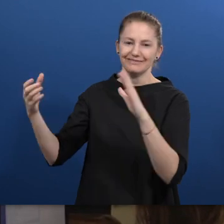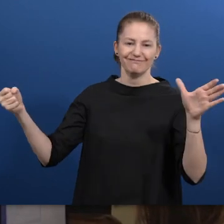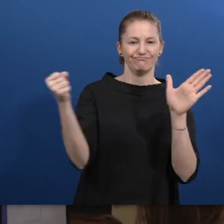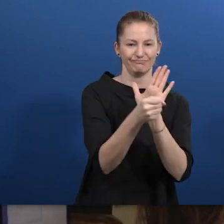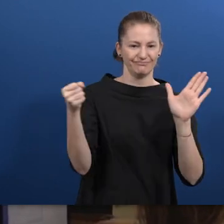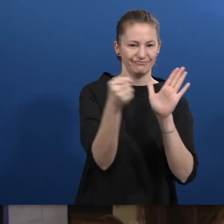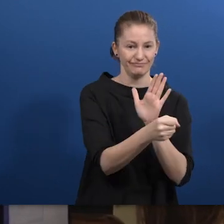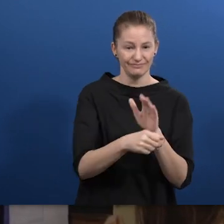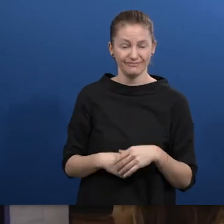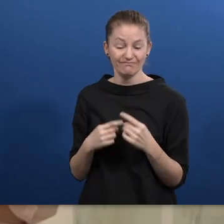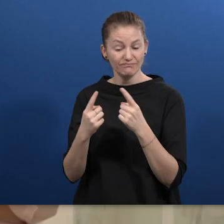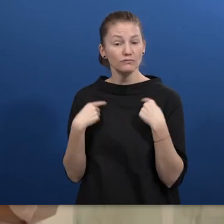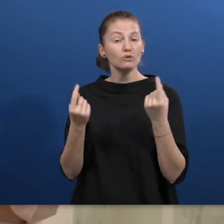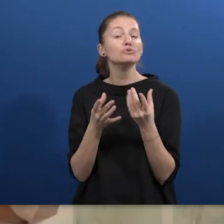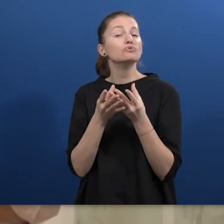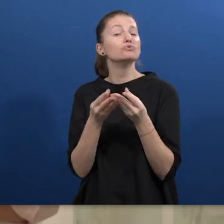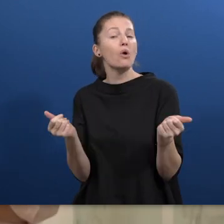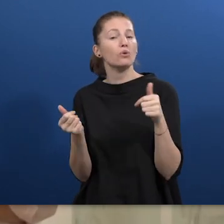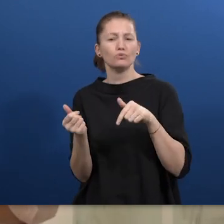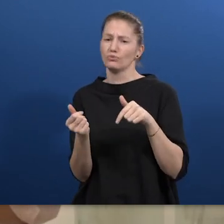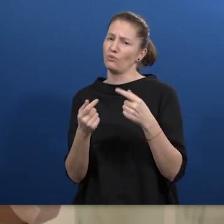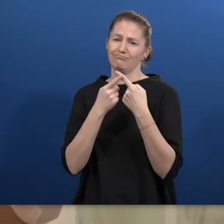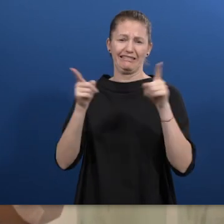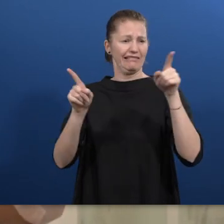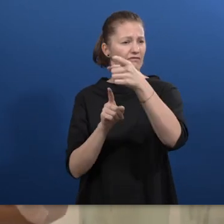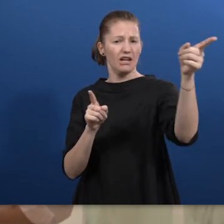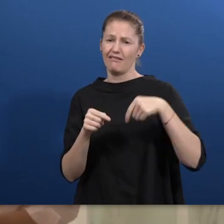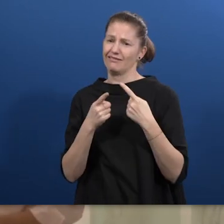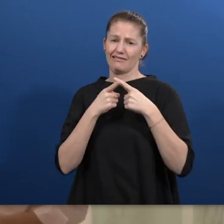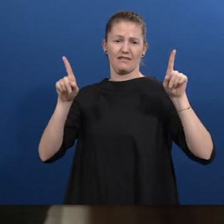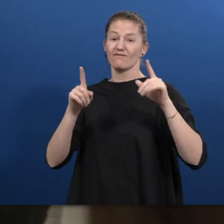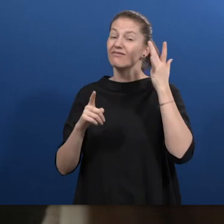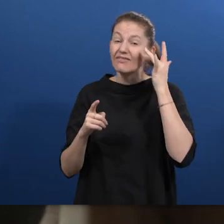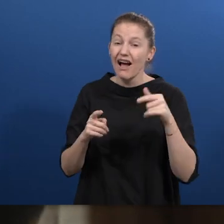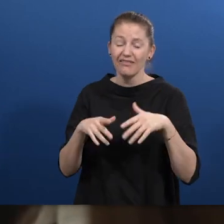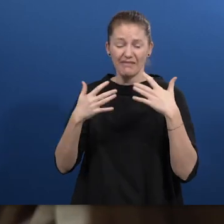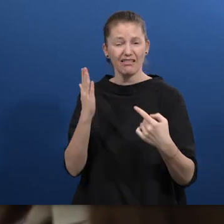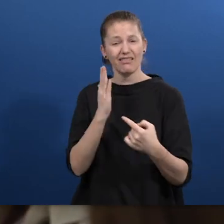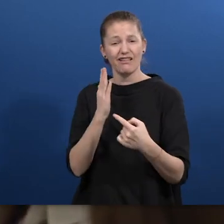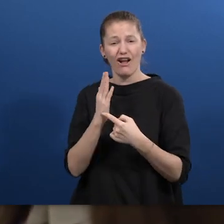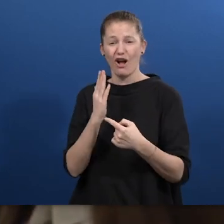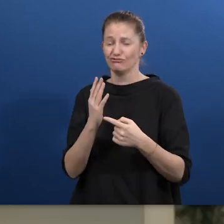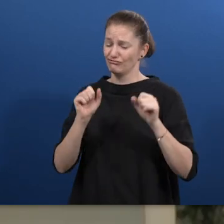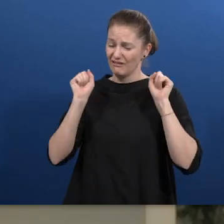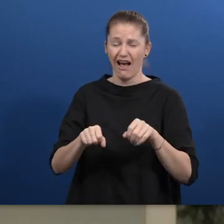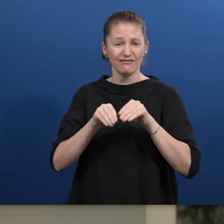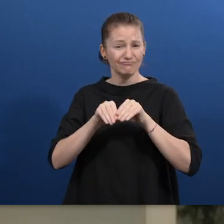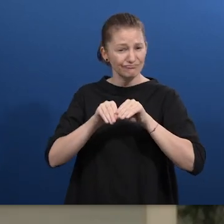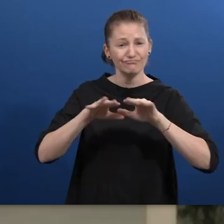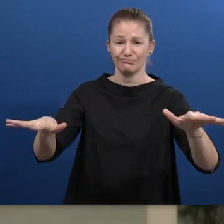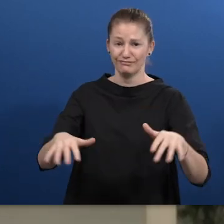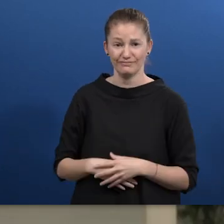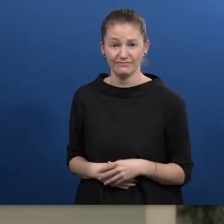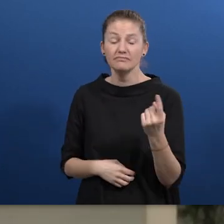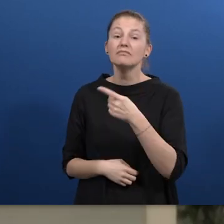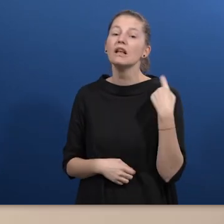scalable technology. technology. We started our company in the south of Brazil and we saw that it was important to